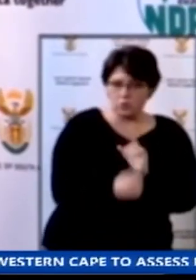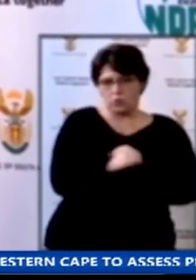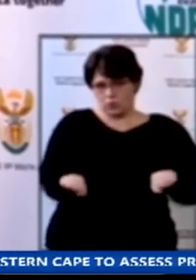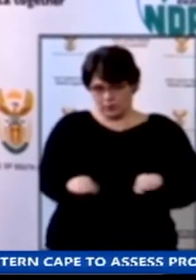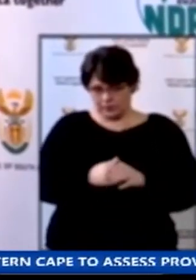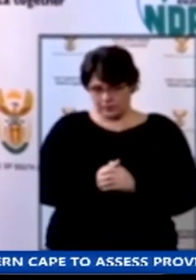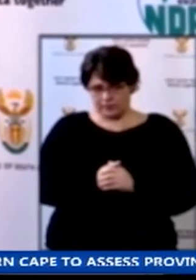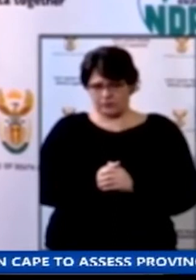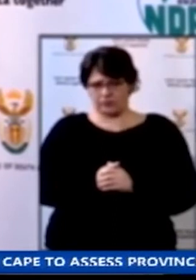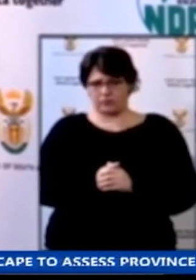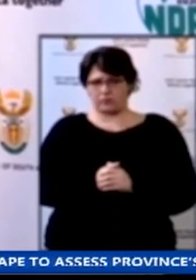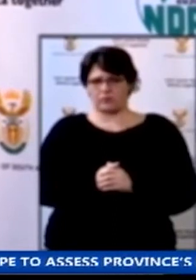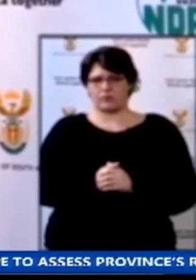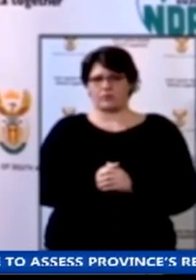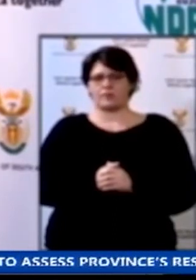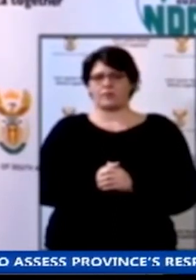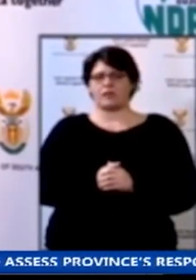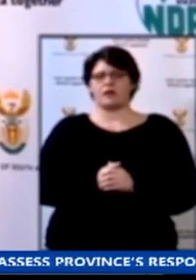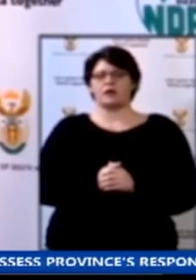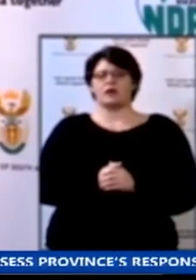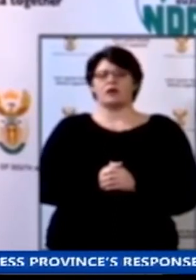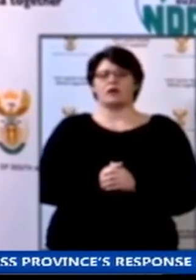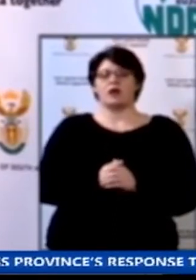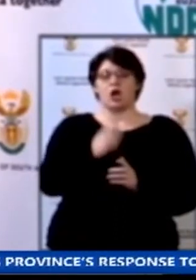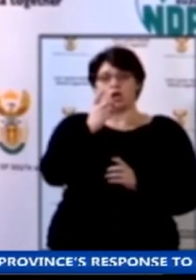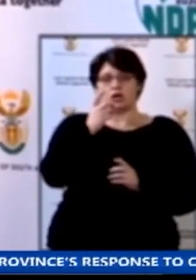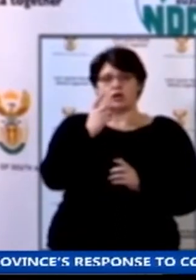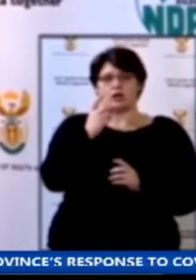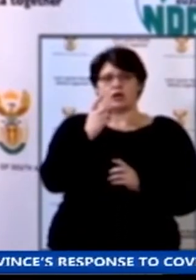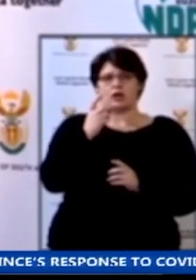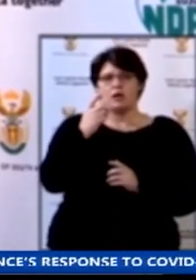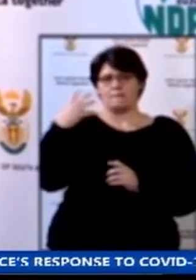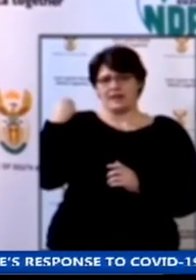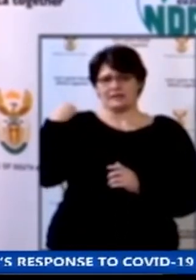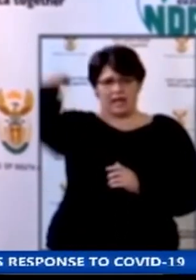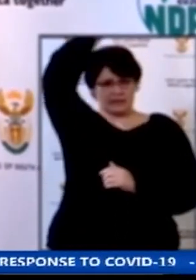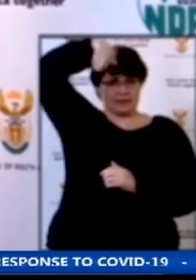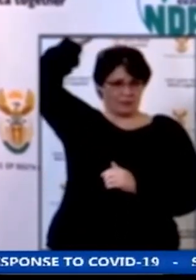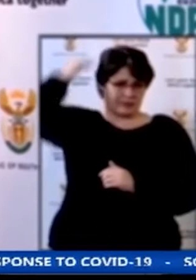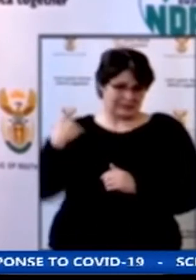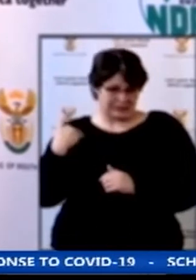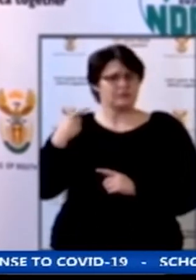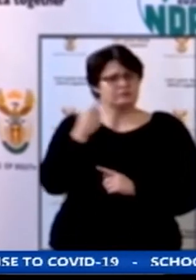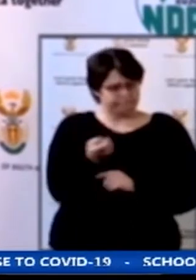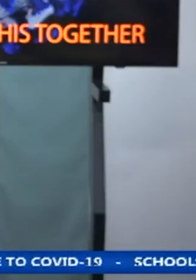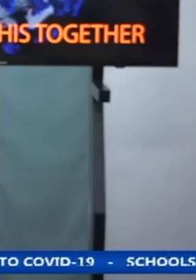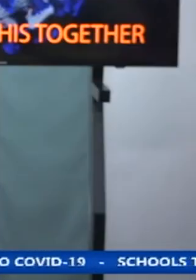Pretoria High Court that declared Level 3 and 4 lockdown regulations unconstitutional and invalid.